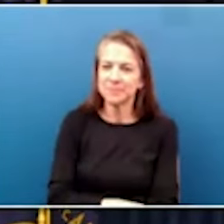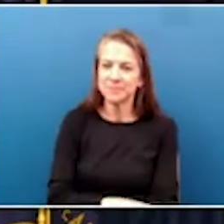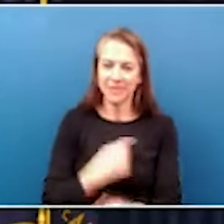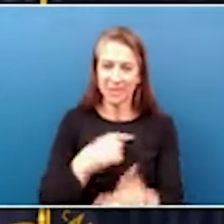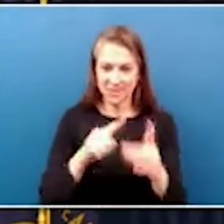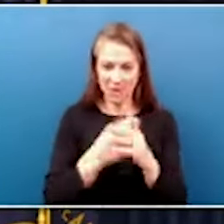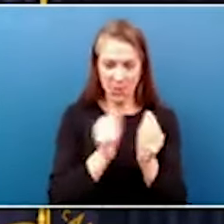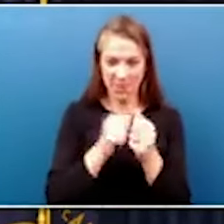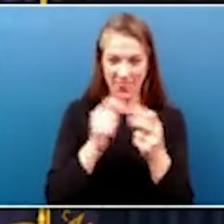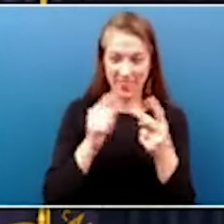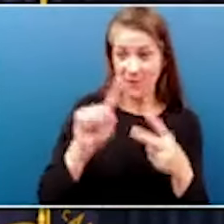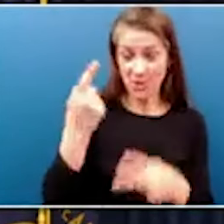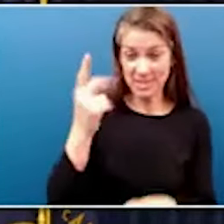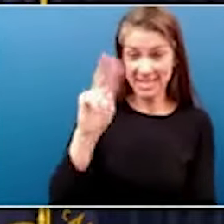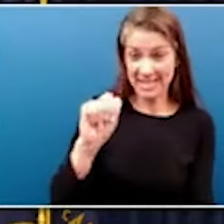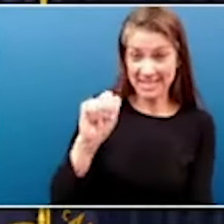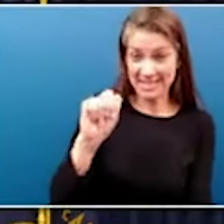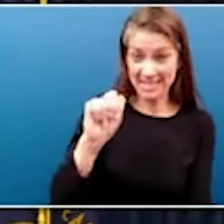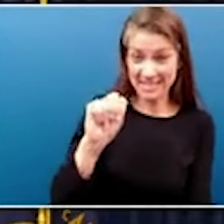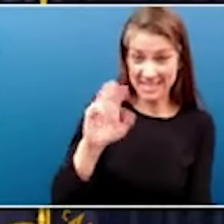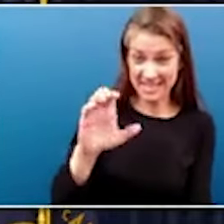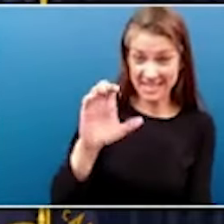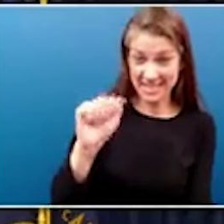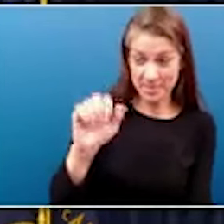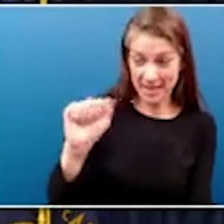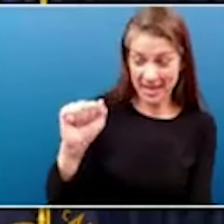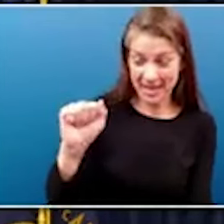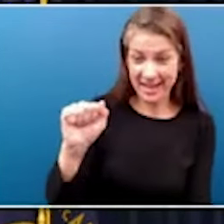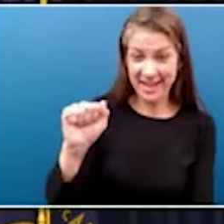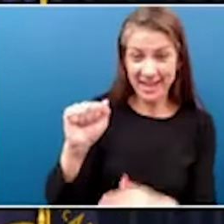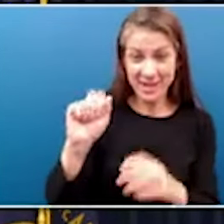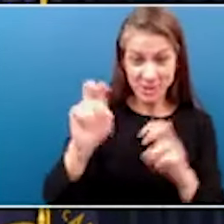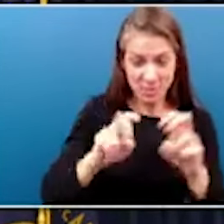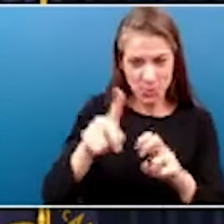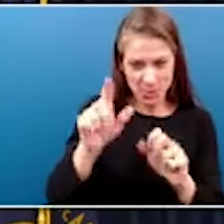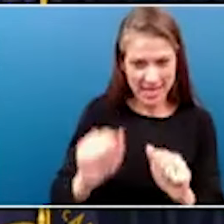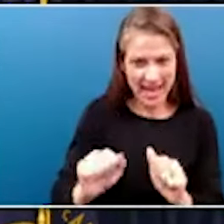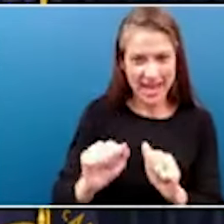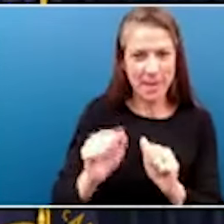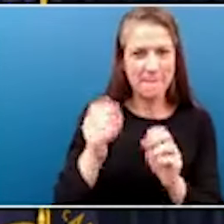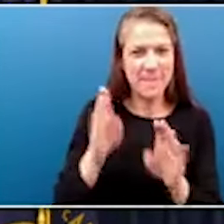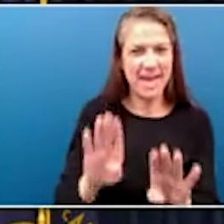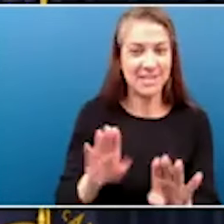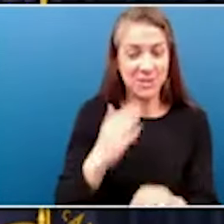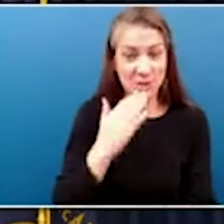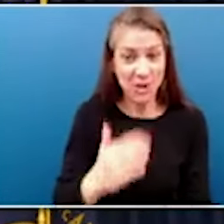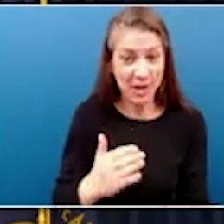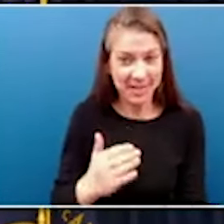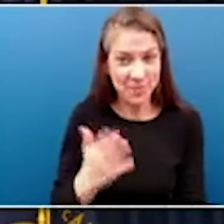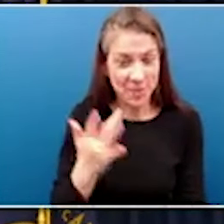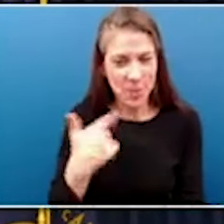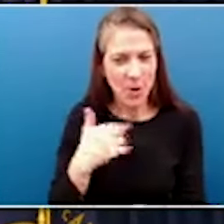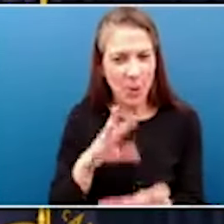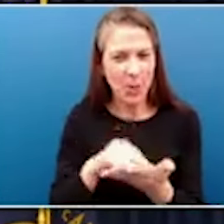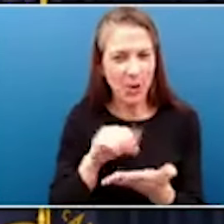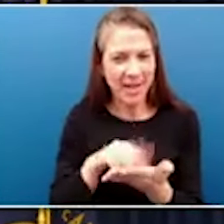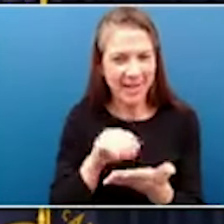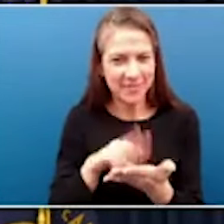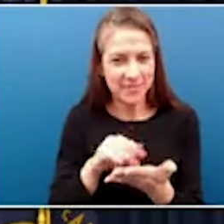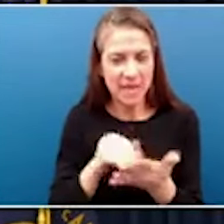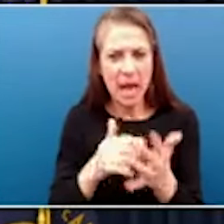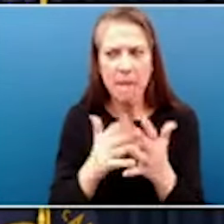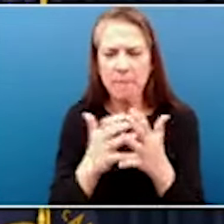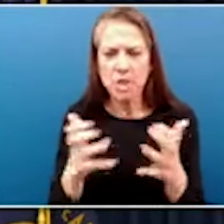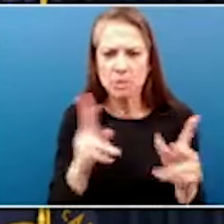NCAA tournament where you can legally bet. And it's good that we have it because we are learning how much people were betting,